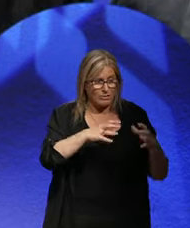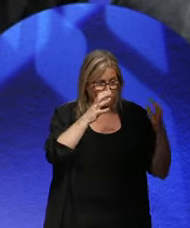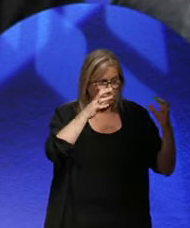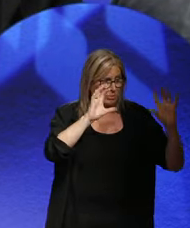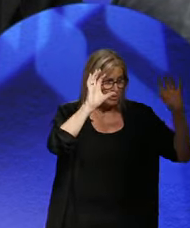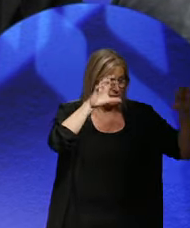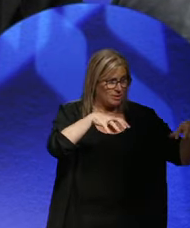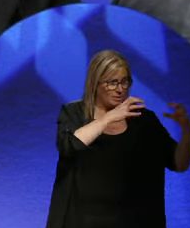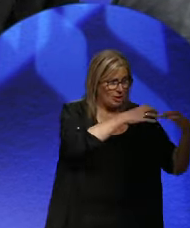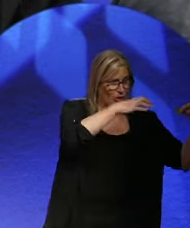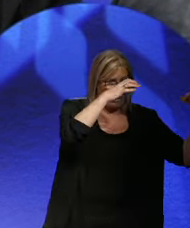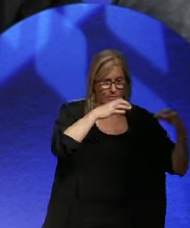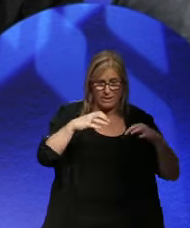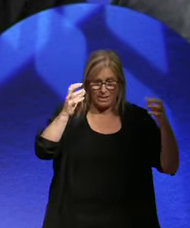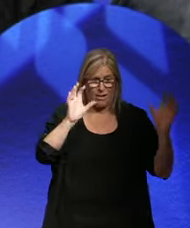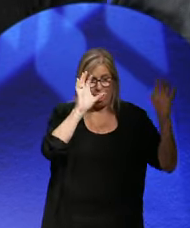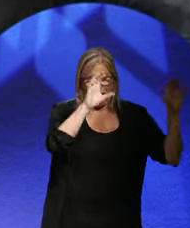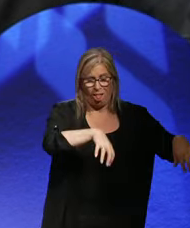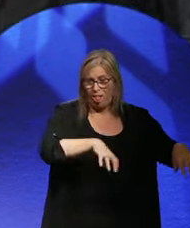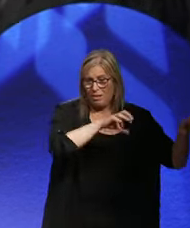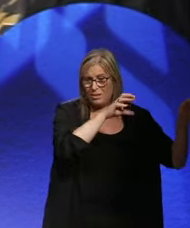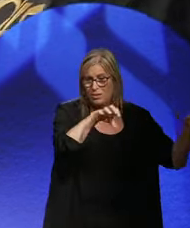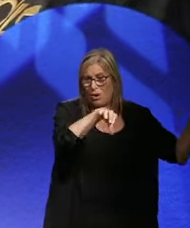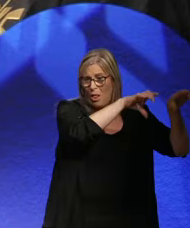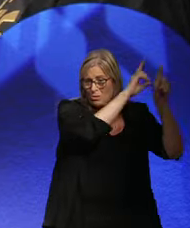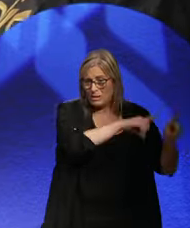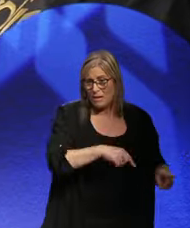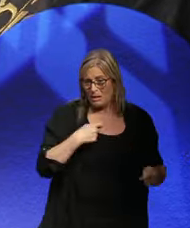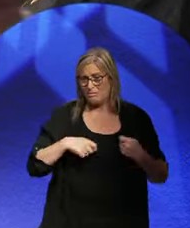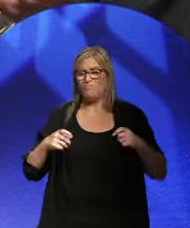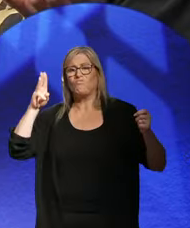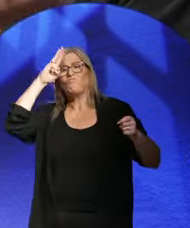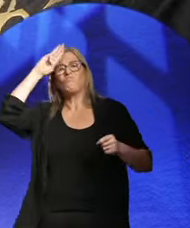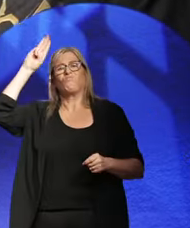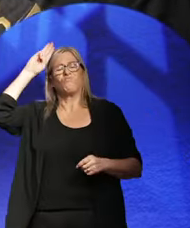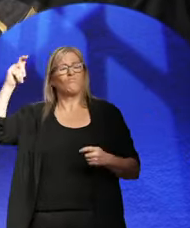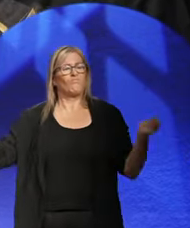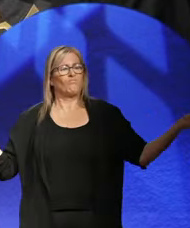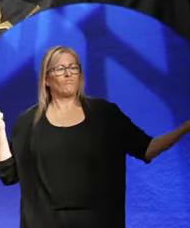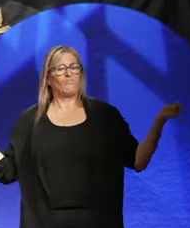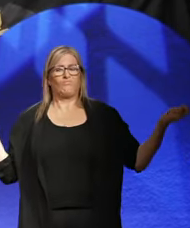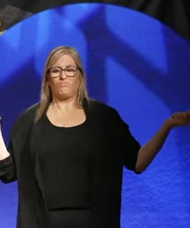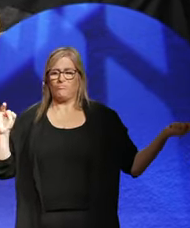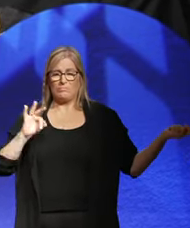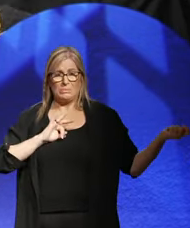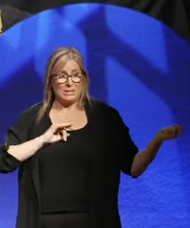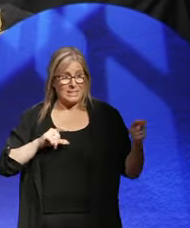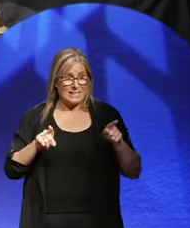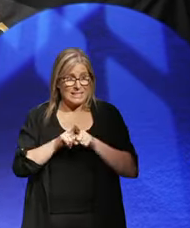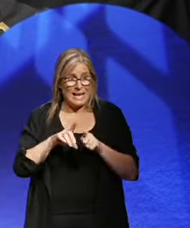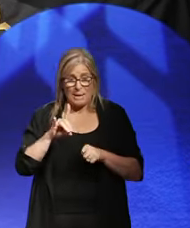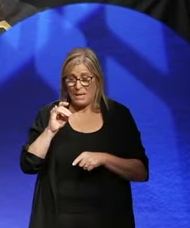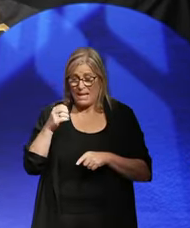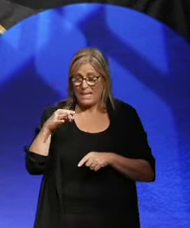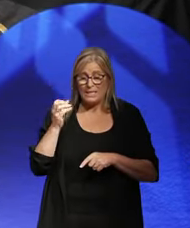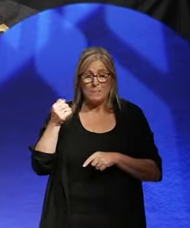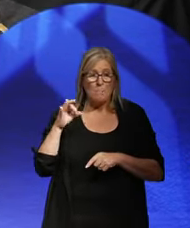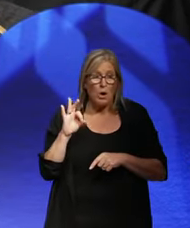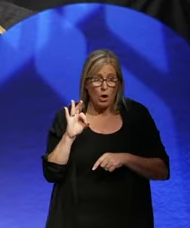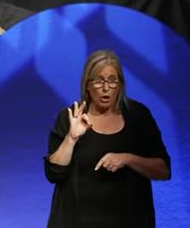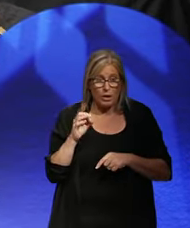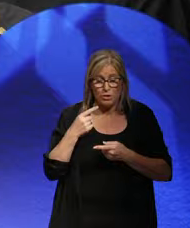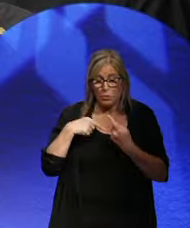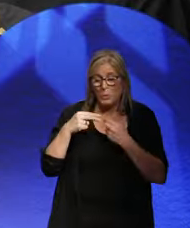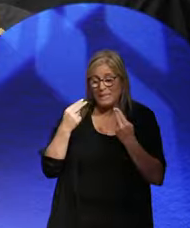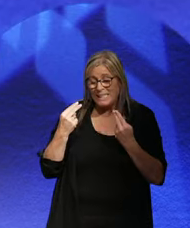Trump rules by decrees, presidential decrees, just like Hindenburg did. So we need more